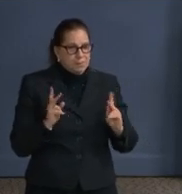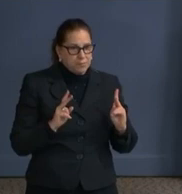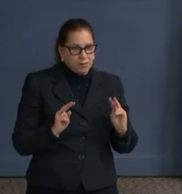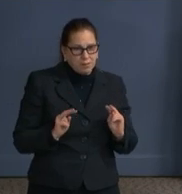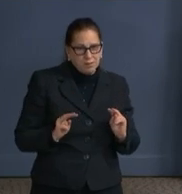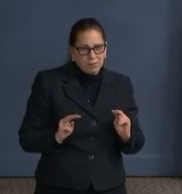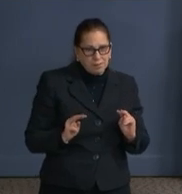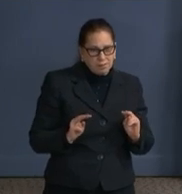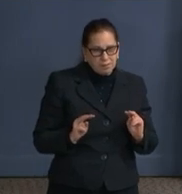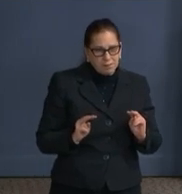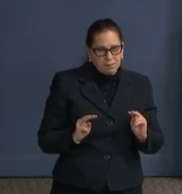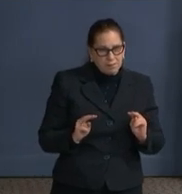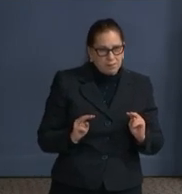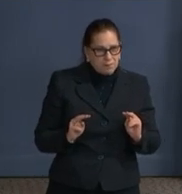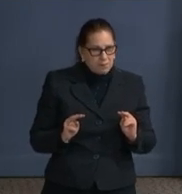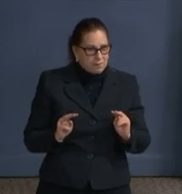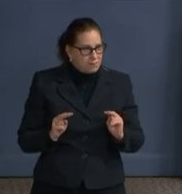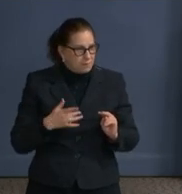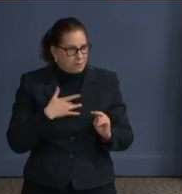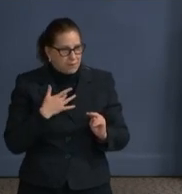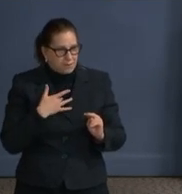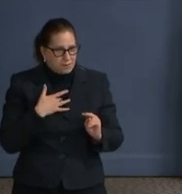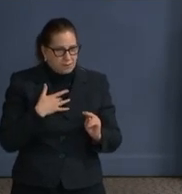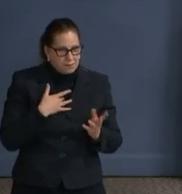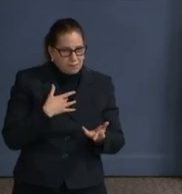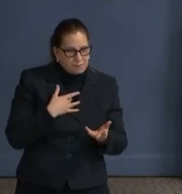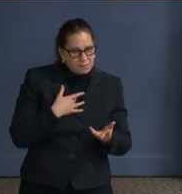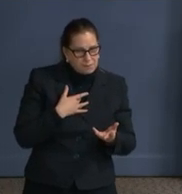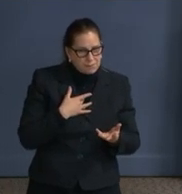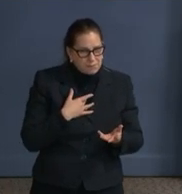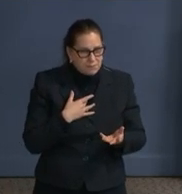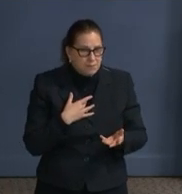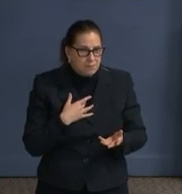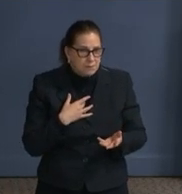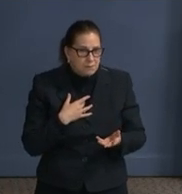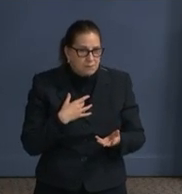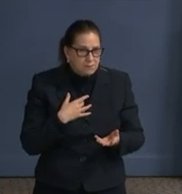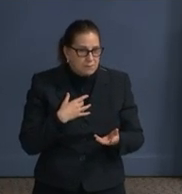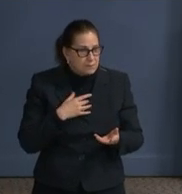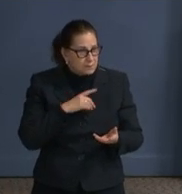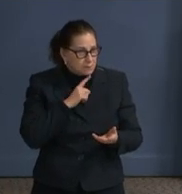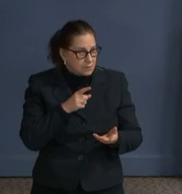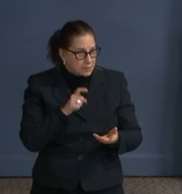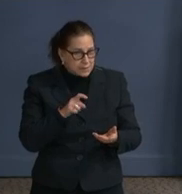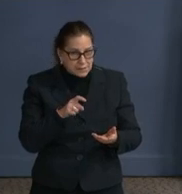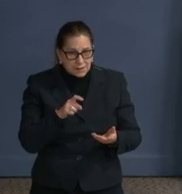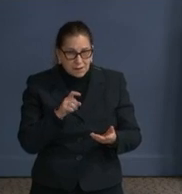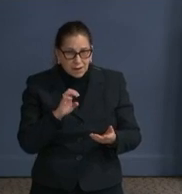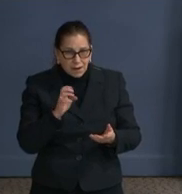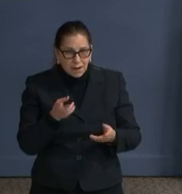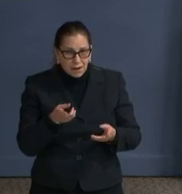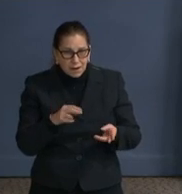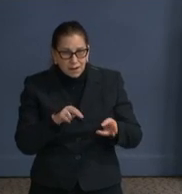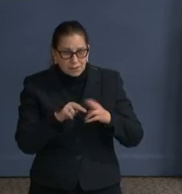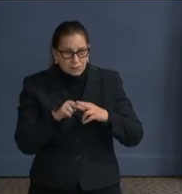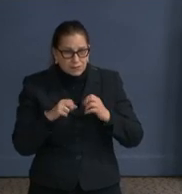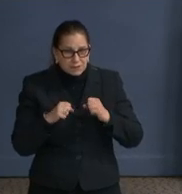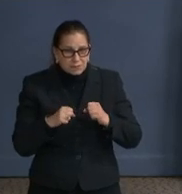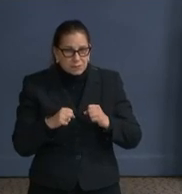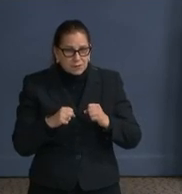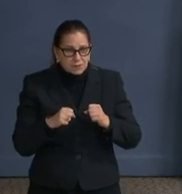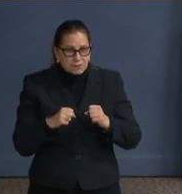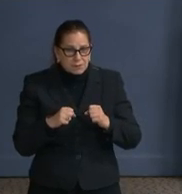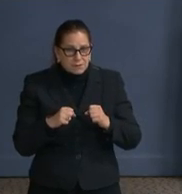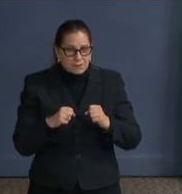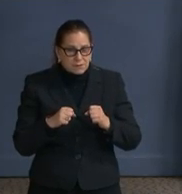happening, which require extra security on the impeachment process going up through the national, the next national